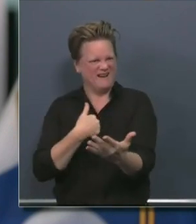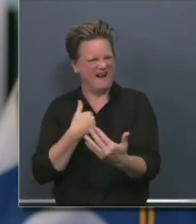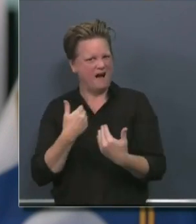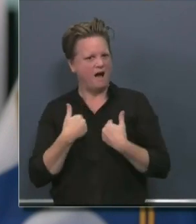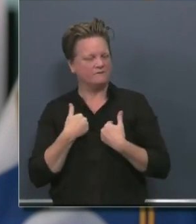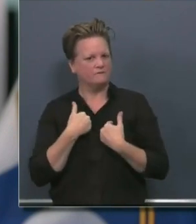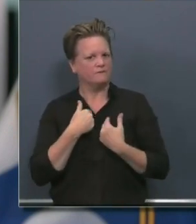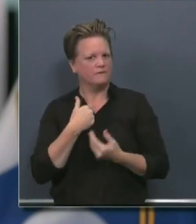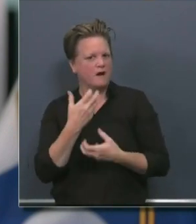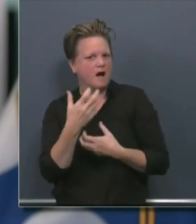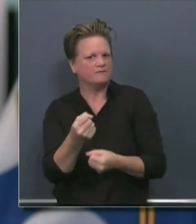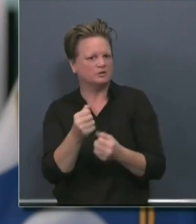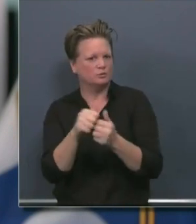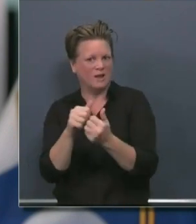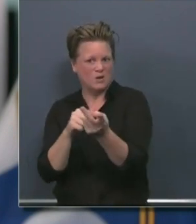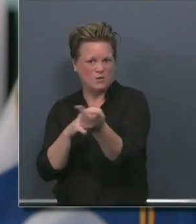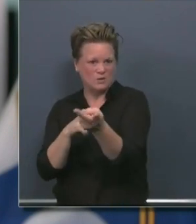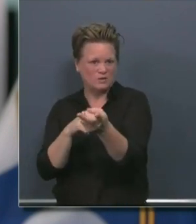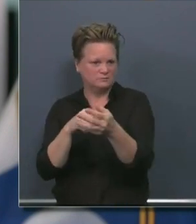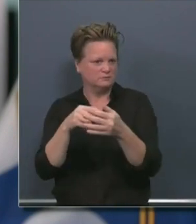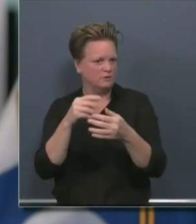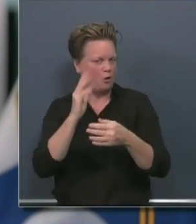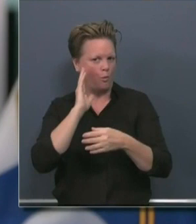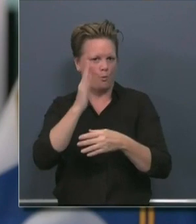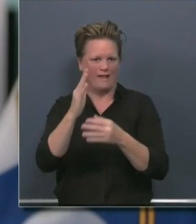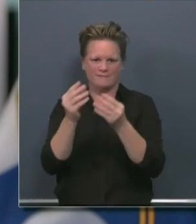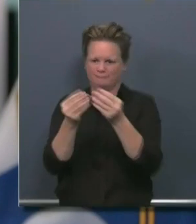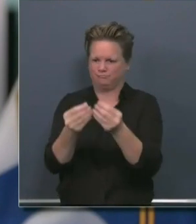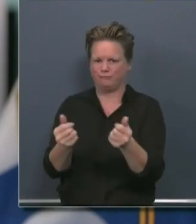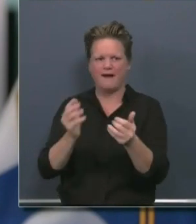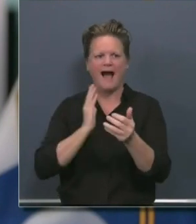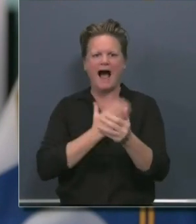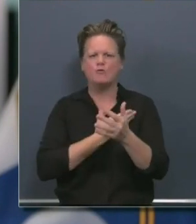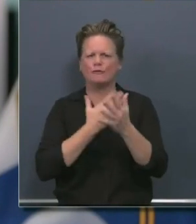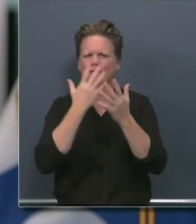able to work through a lot of the differences we may have. Ben Christopher, CalMatters.